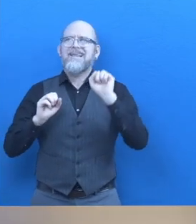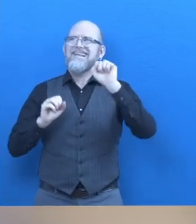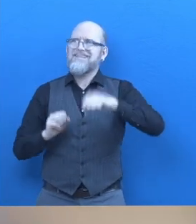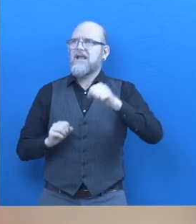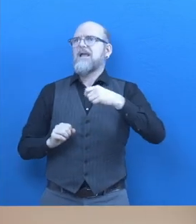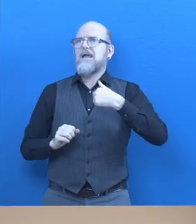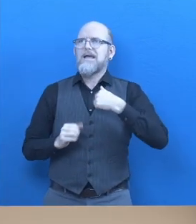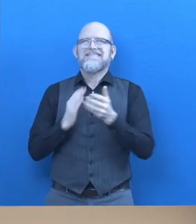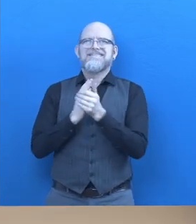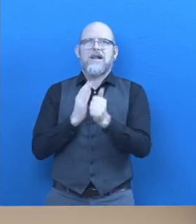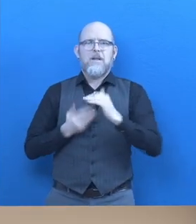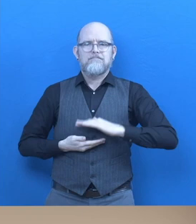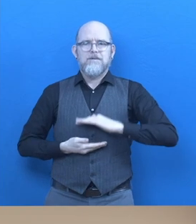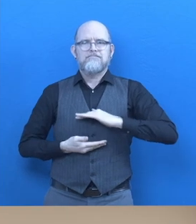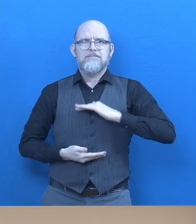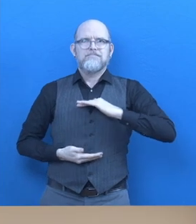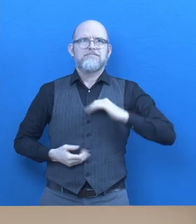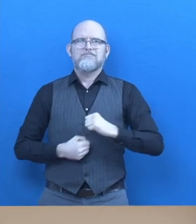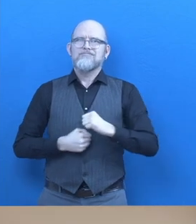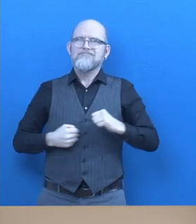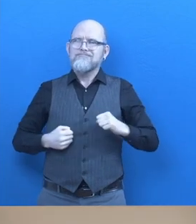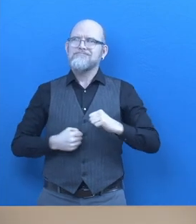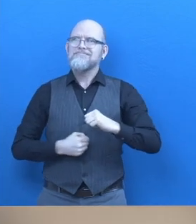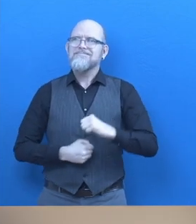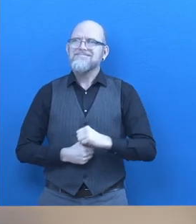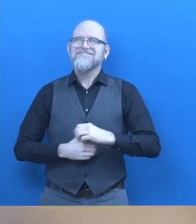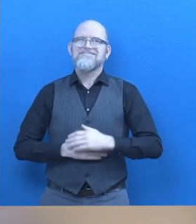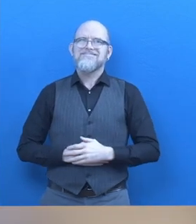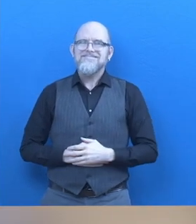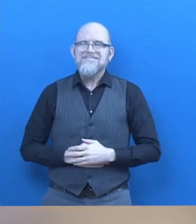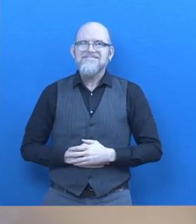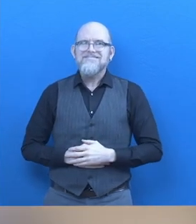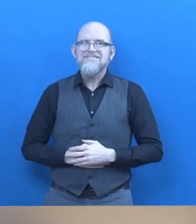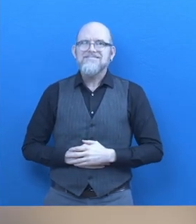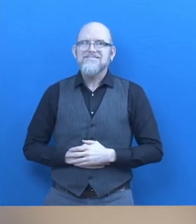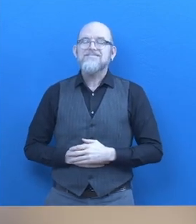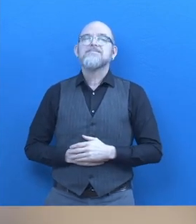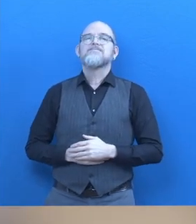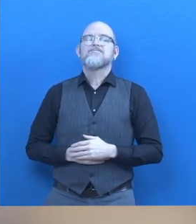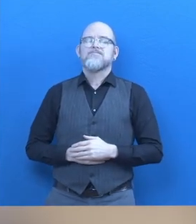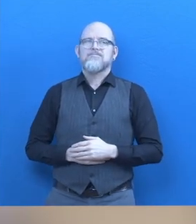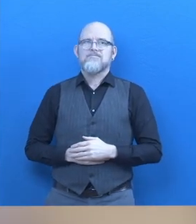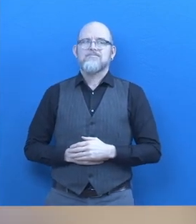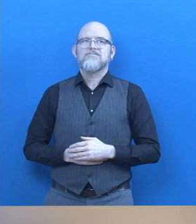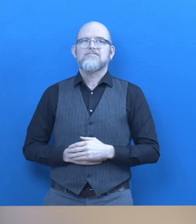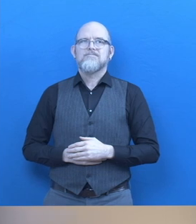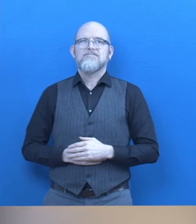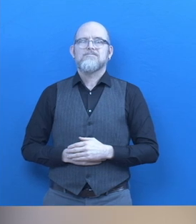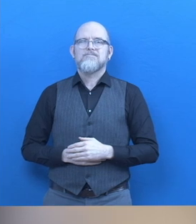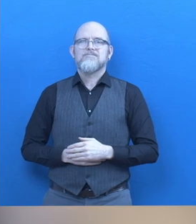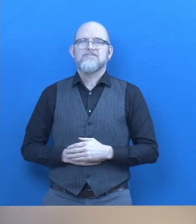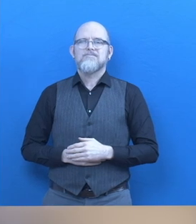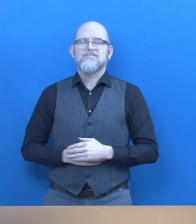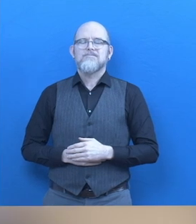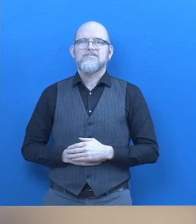Wearing hearing aids, the main challenge has been poor communication to capture what is being spoken since I don't understand sign language as well.